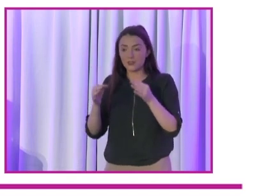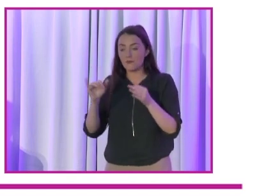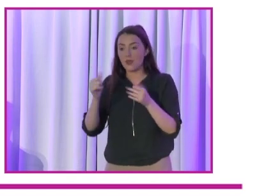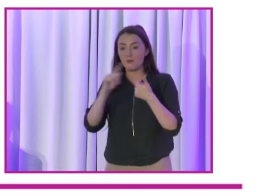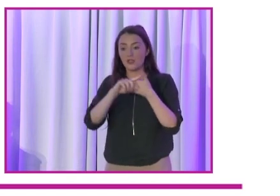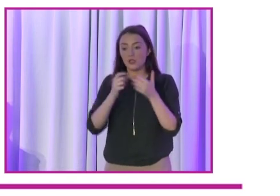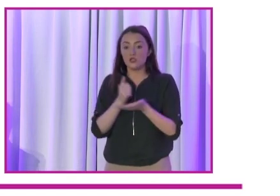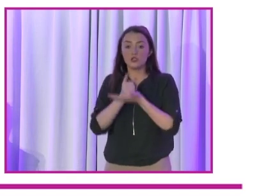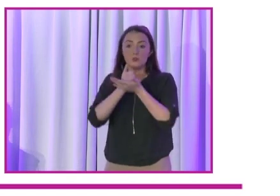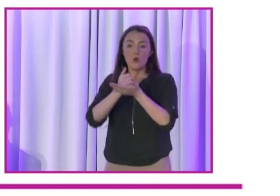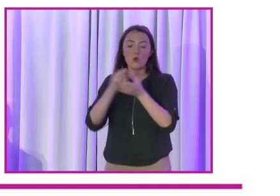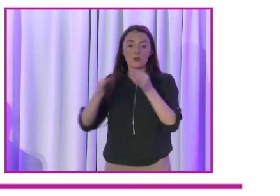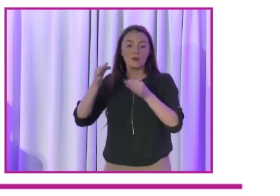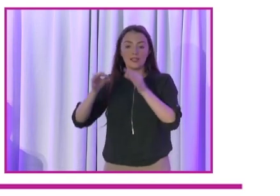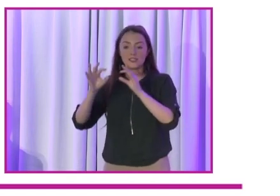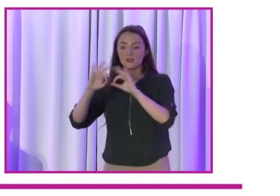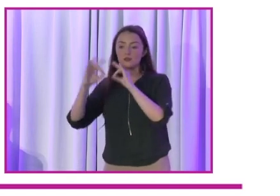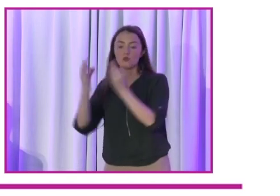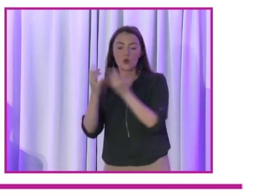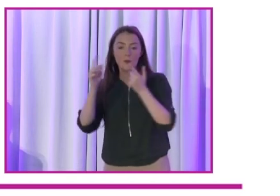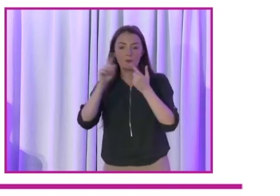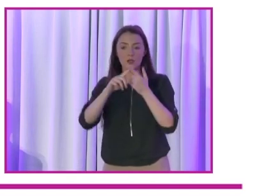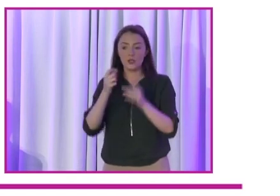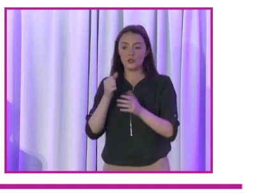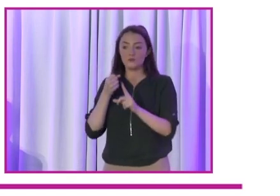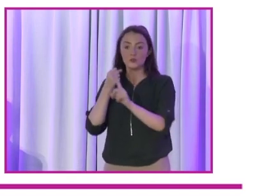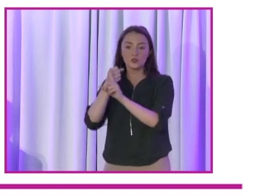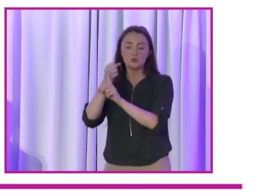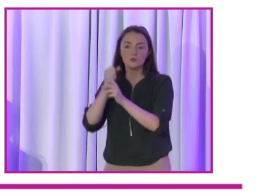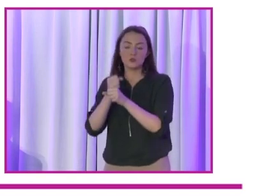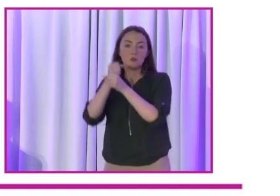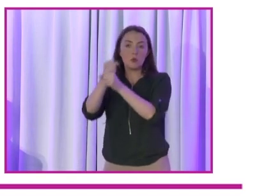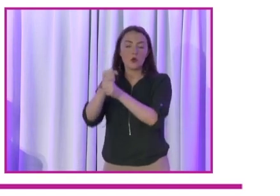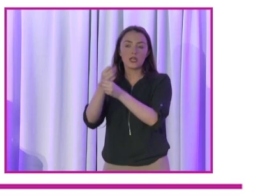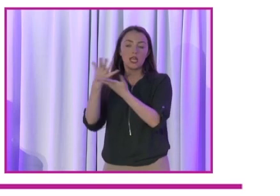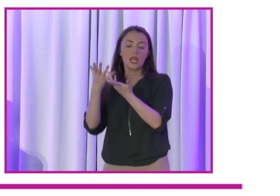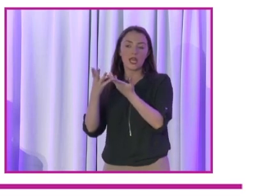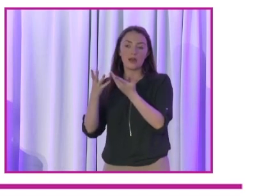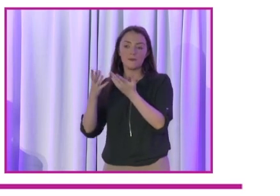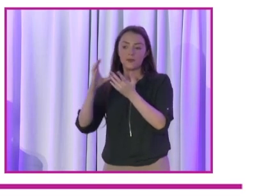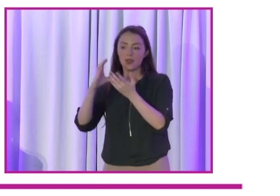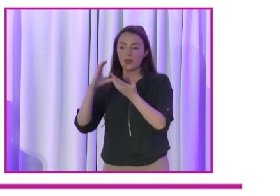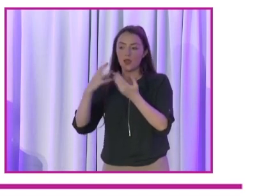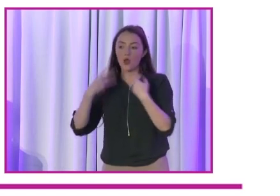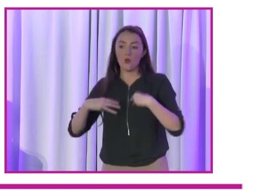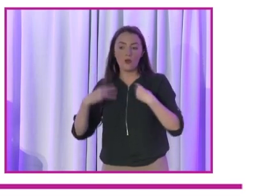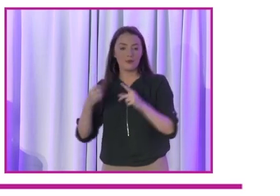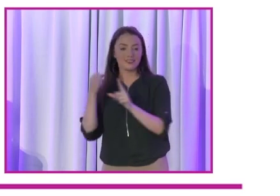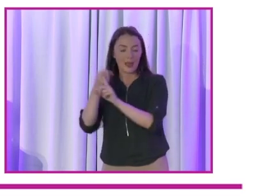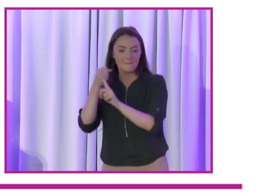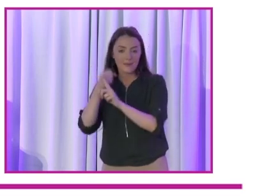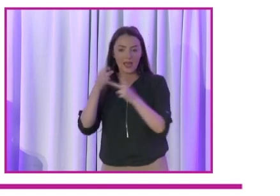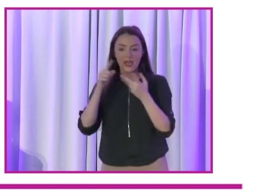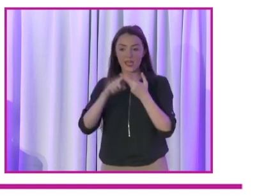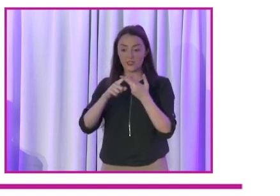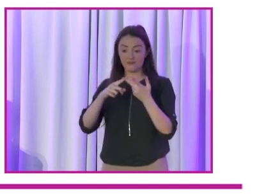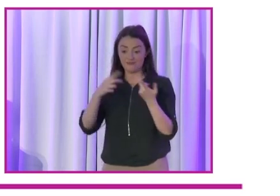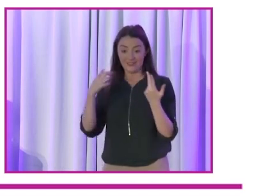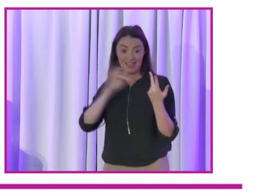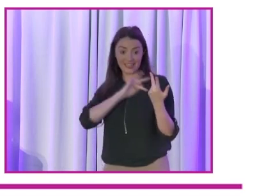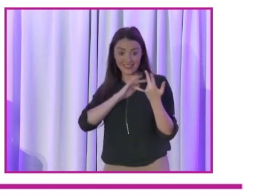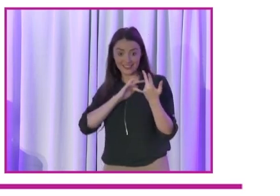political party, supporting another person's campaign, hopefully a woman's campaign, or running as a candidate. It includes things that